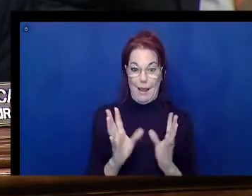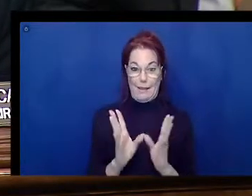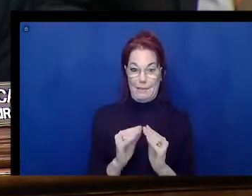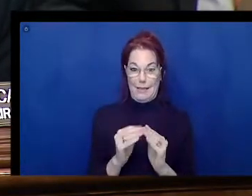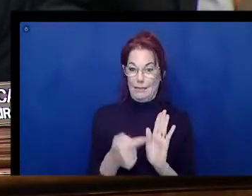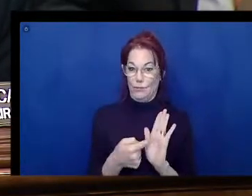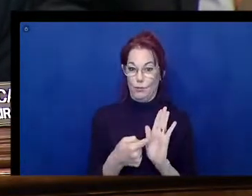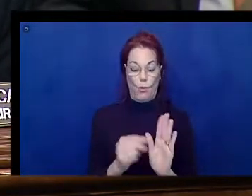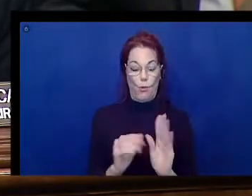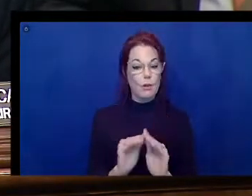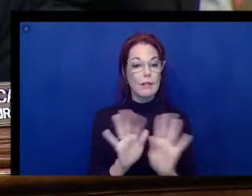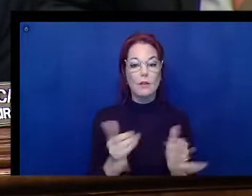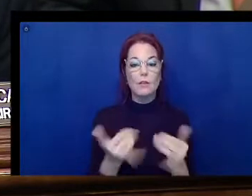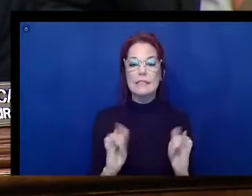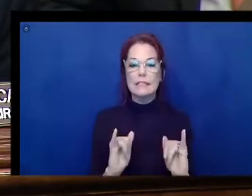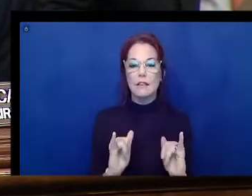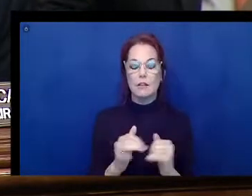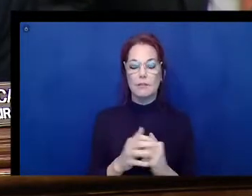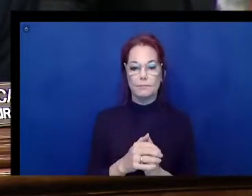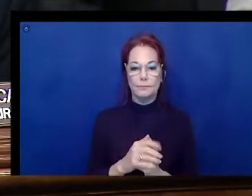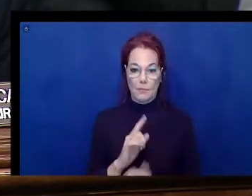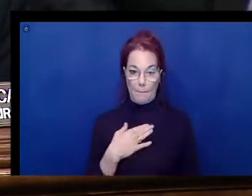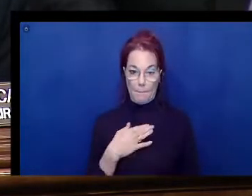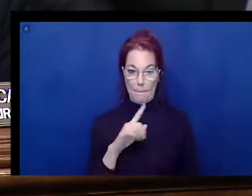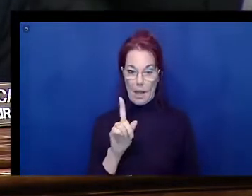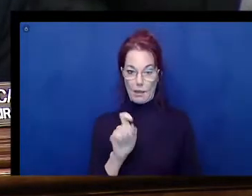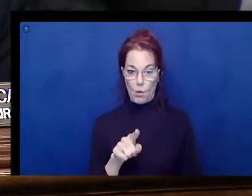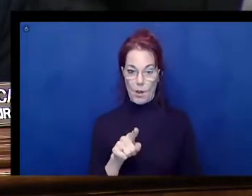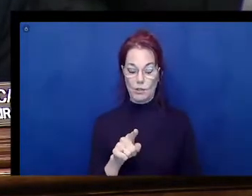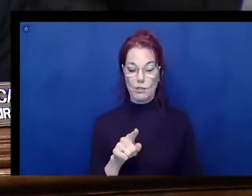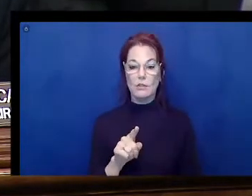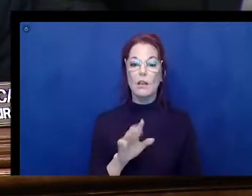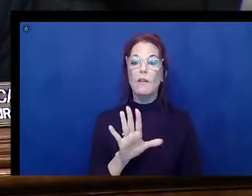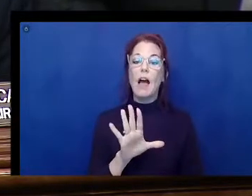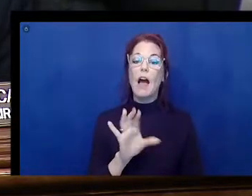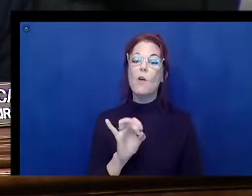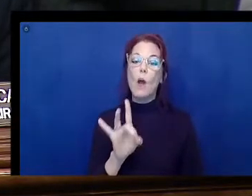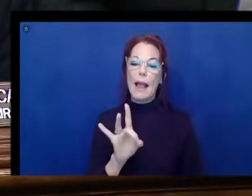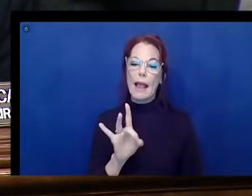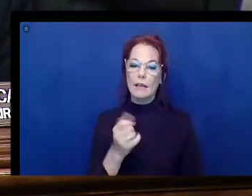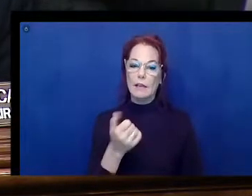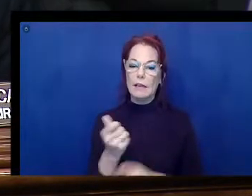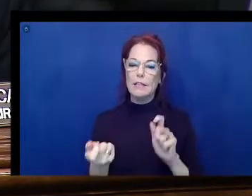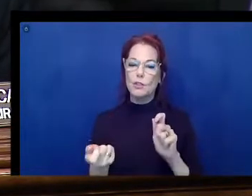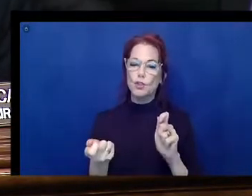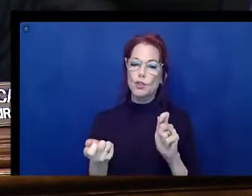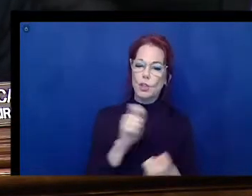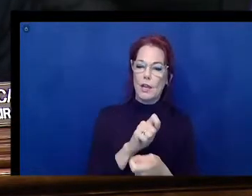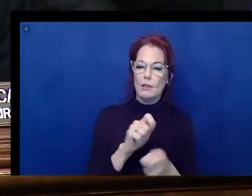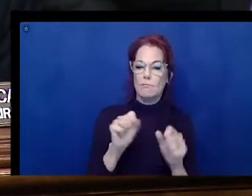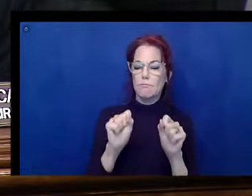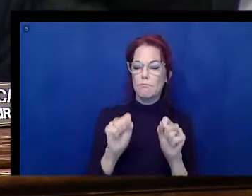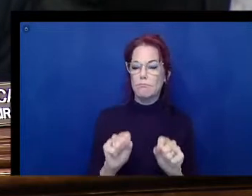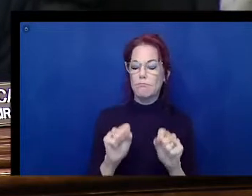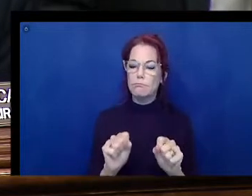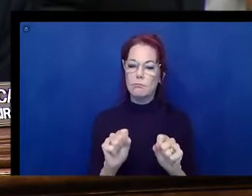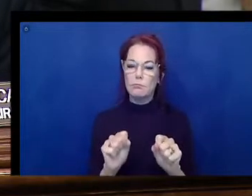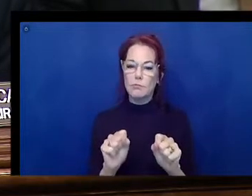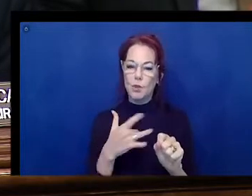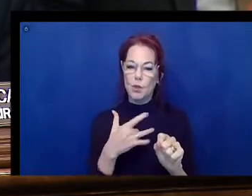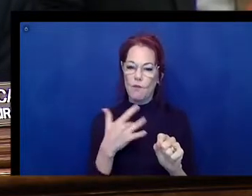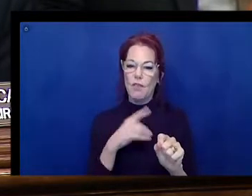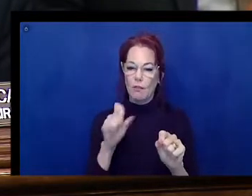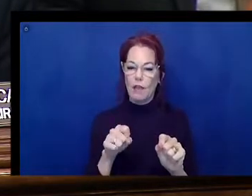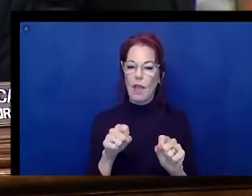changes to Section 508 that would bring it in line with the time, so to